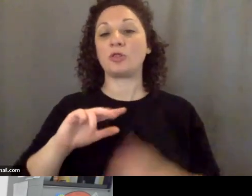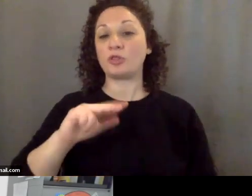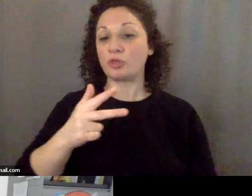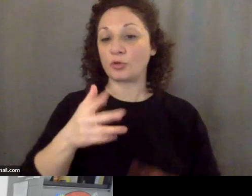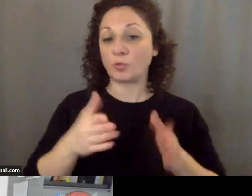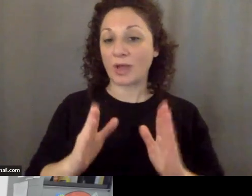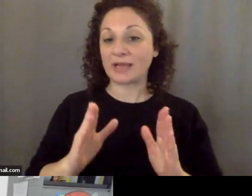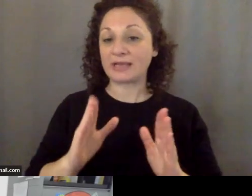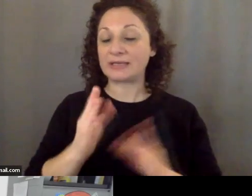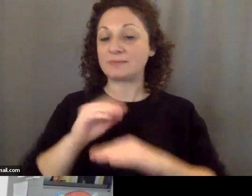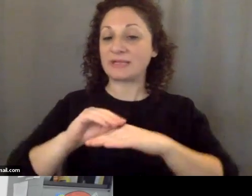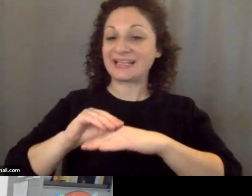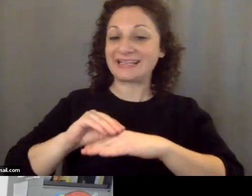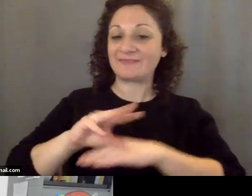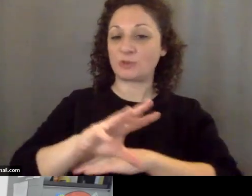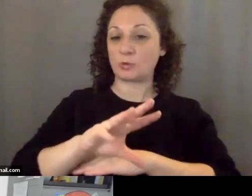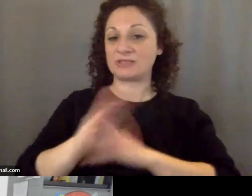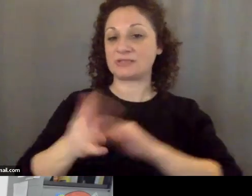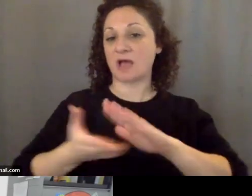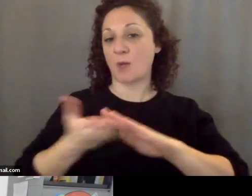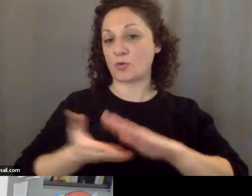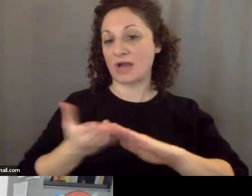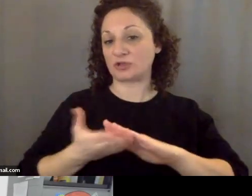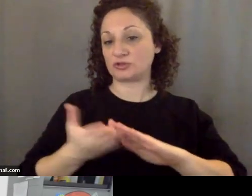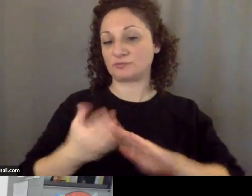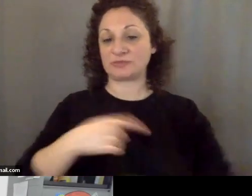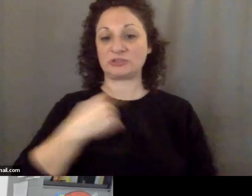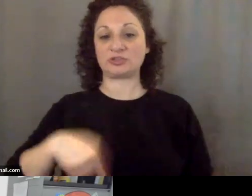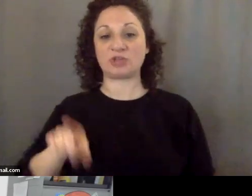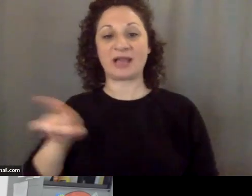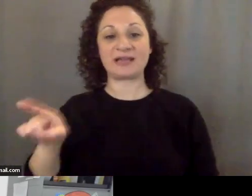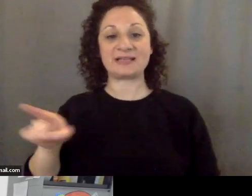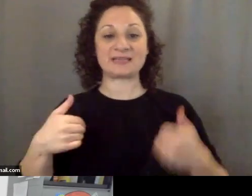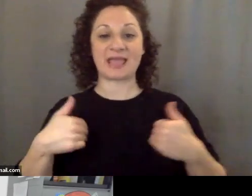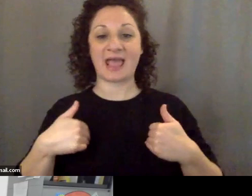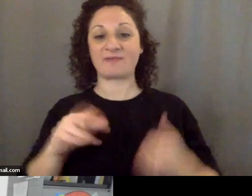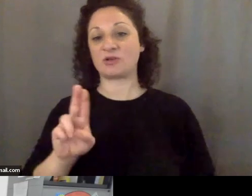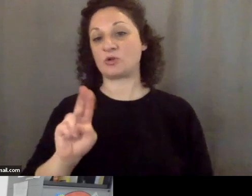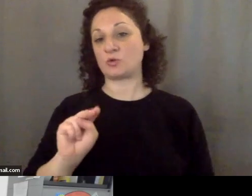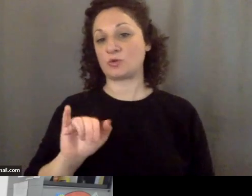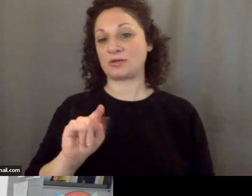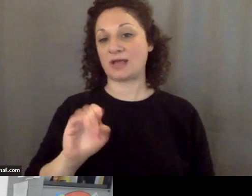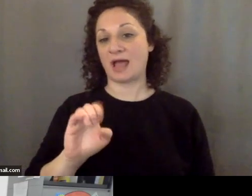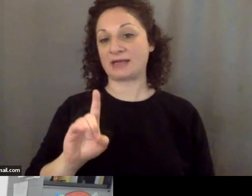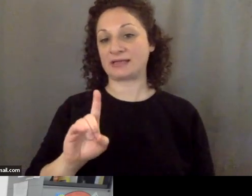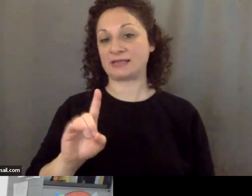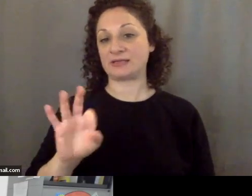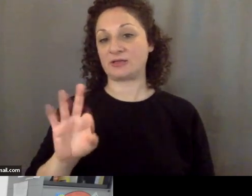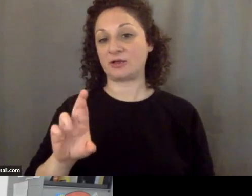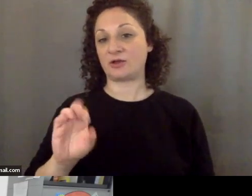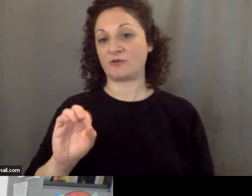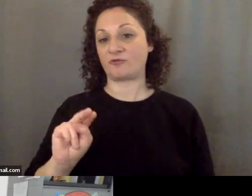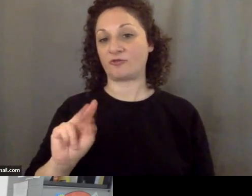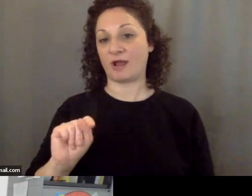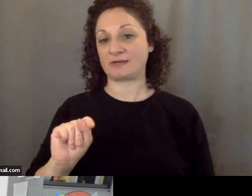the Chinese have what they call united front tactics and that is they